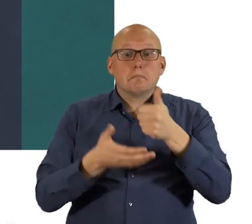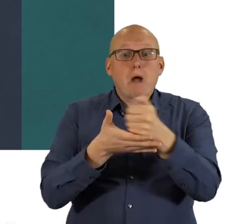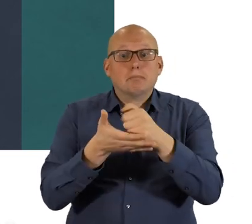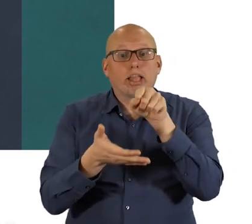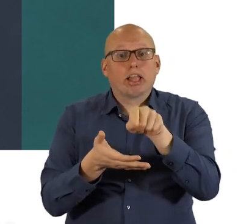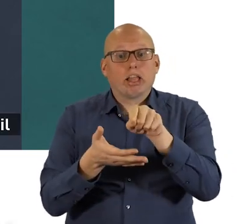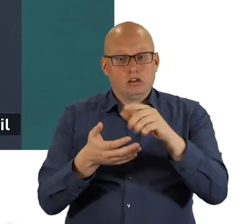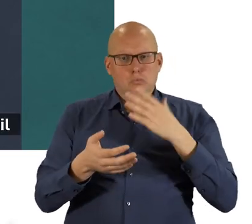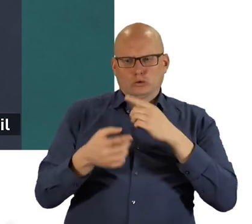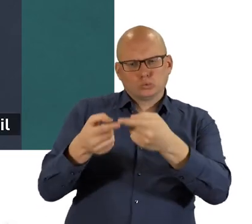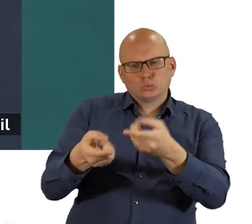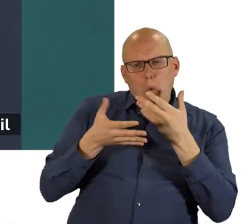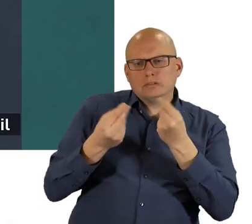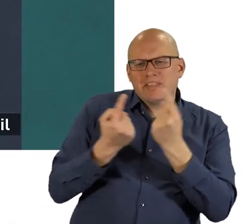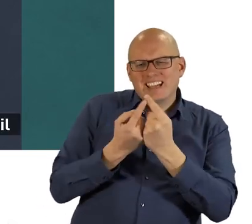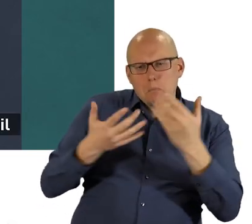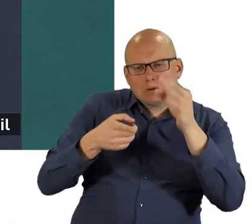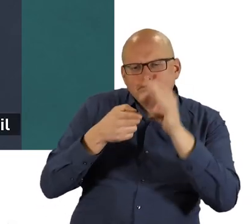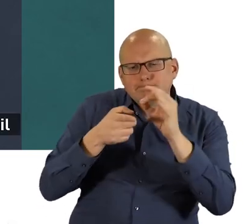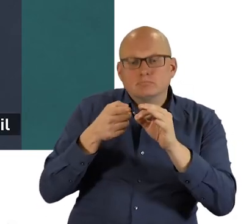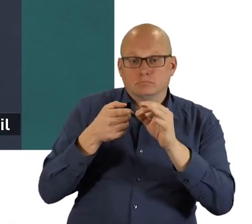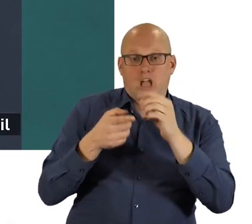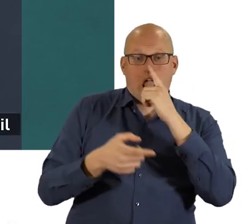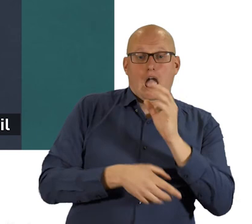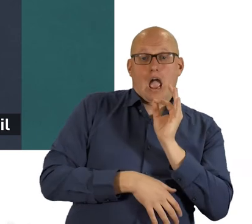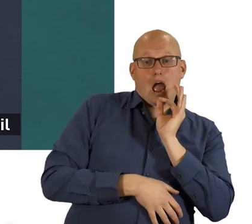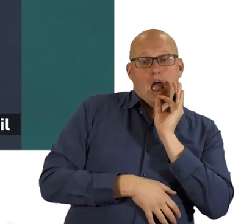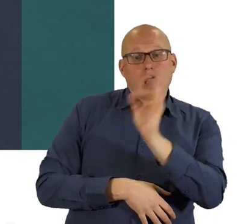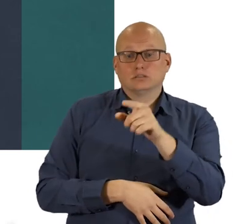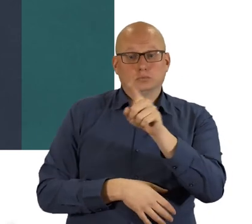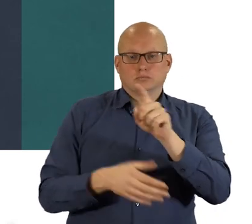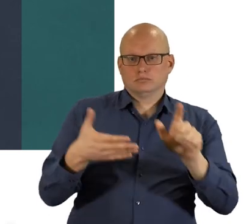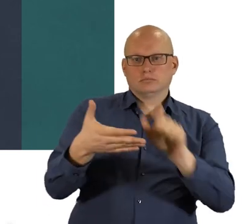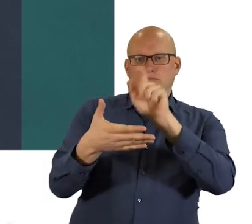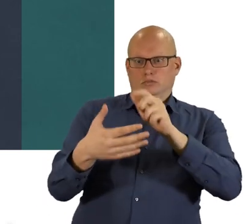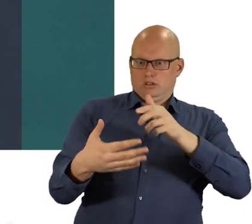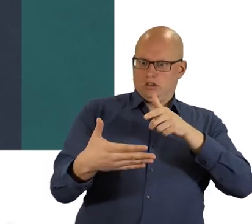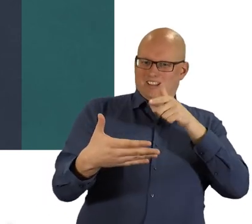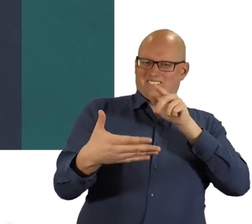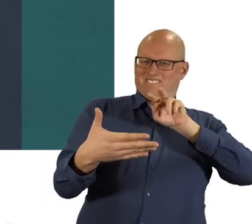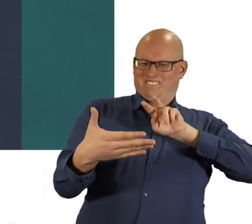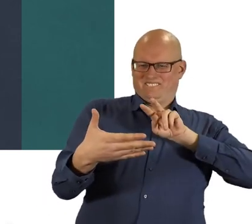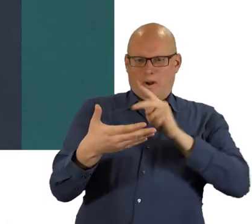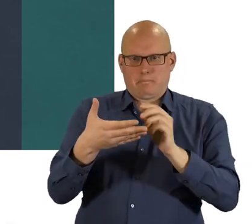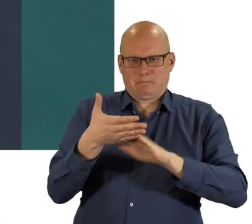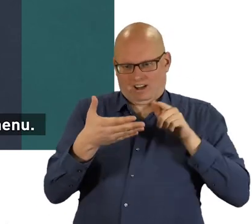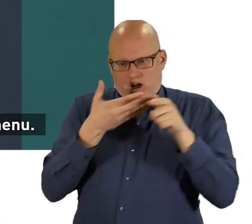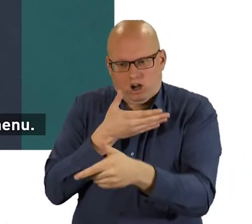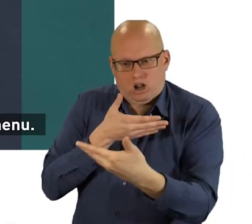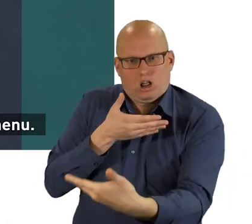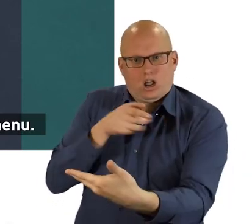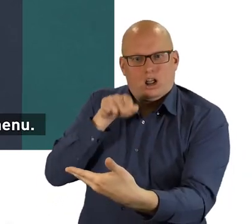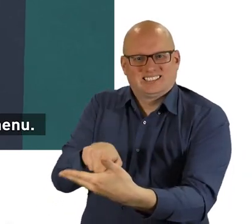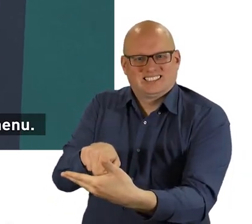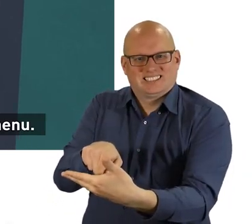a mobile device and you'd like them to show you something in more detail, ask them to flip the camera. All